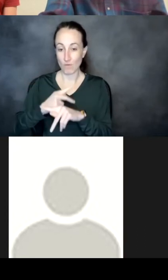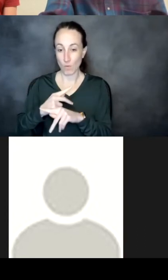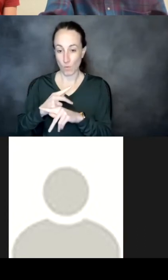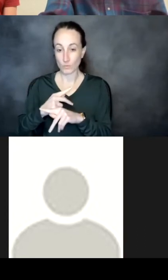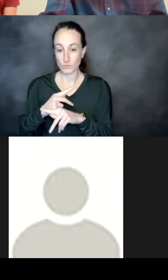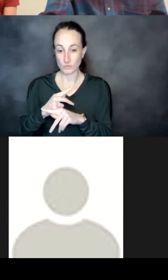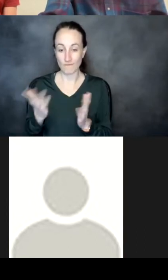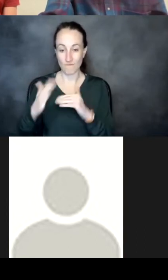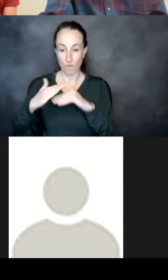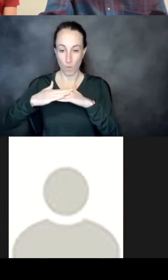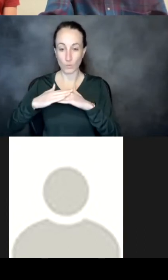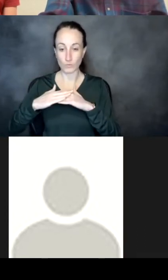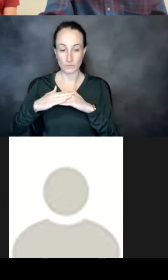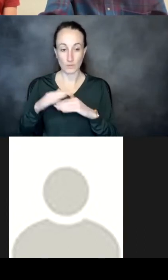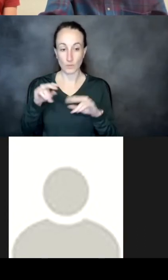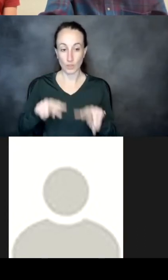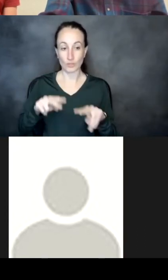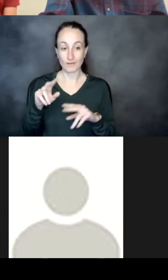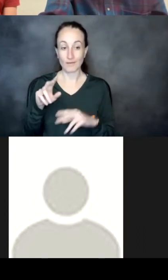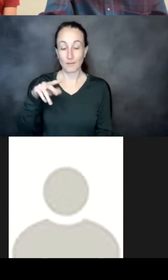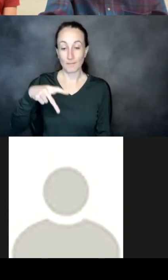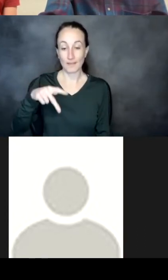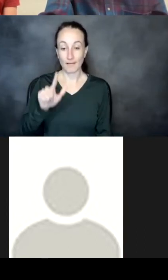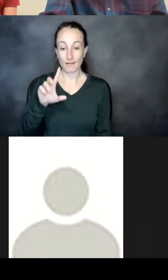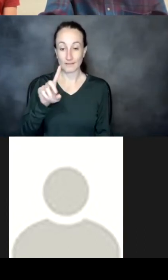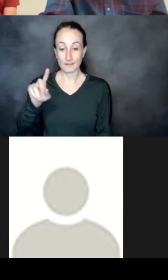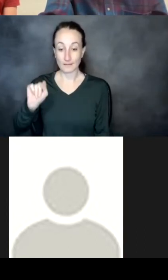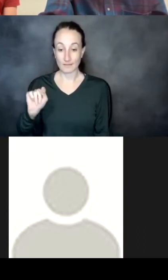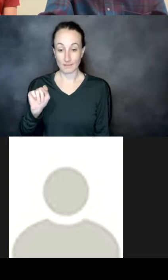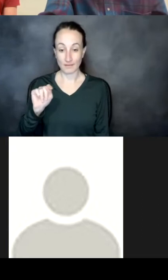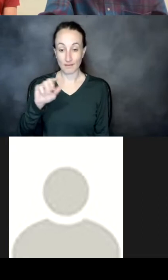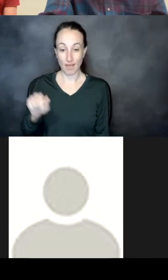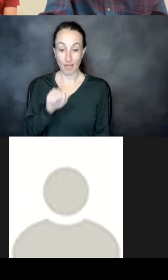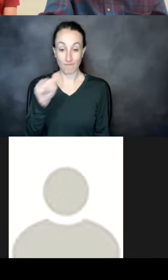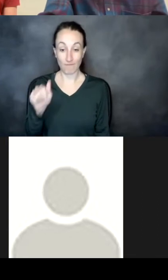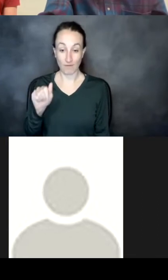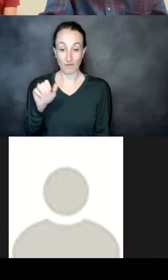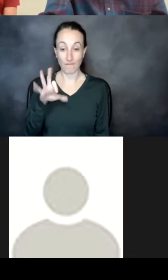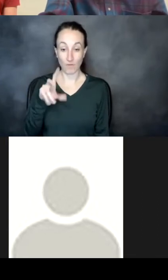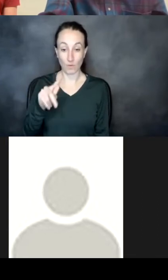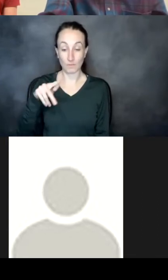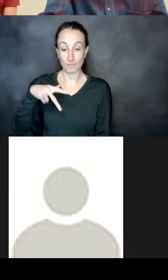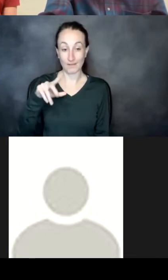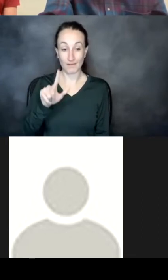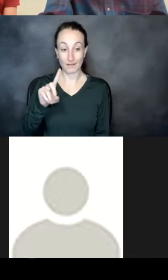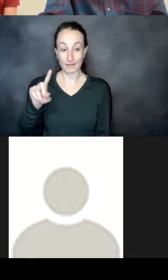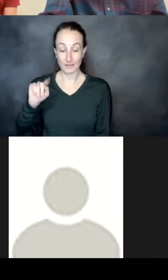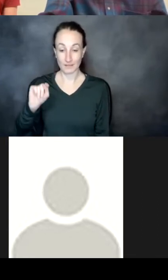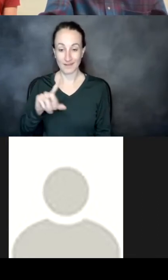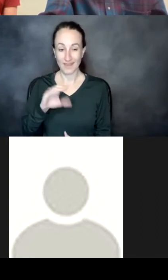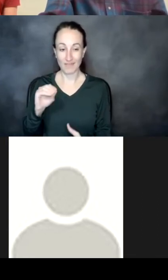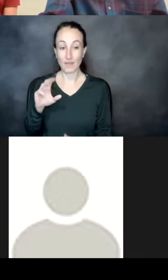specifically looked at the alpha fold plddt of of the in painted region as well as the motif